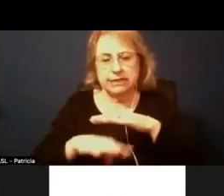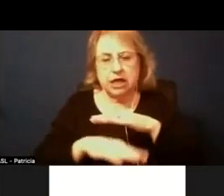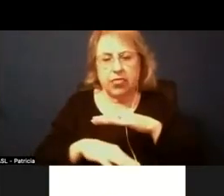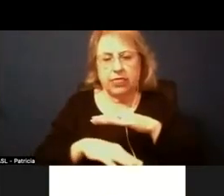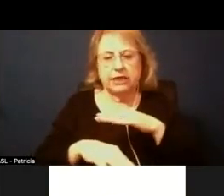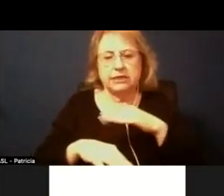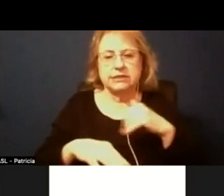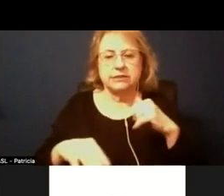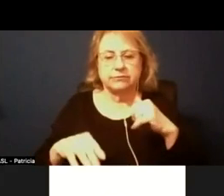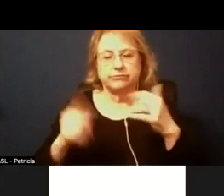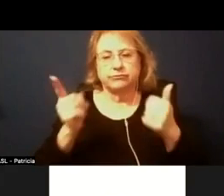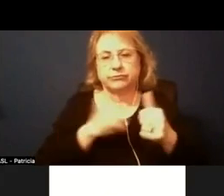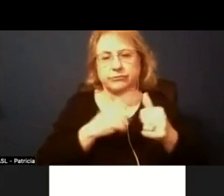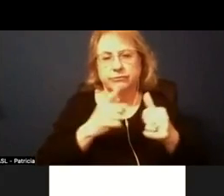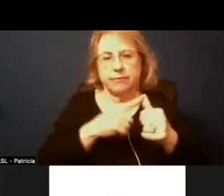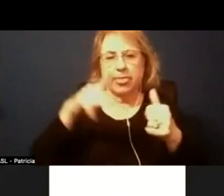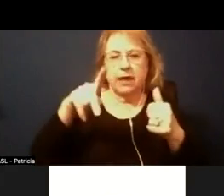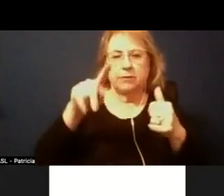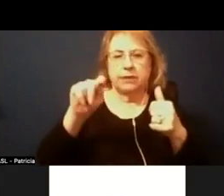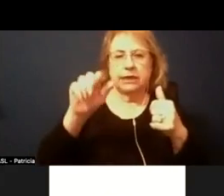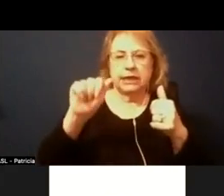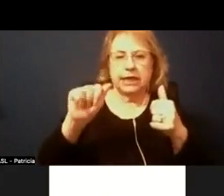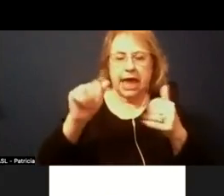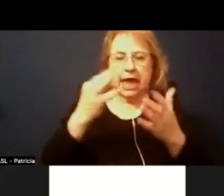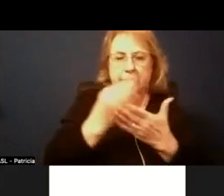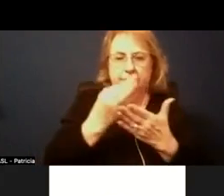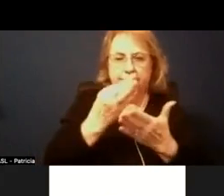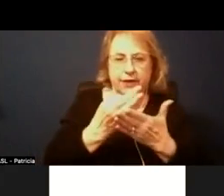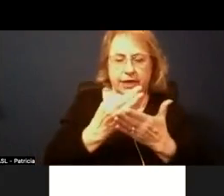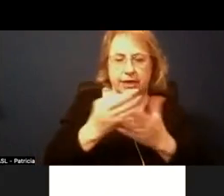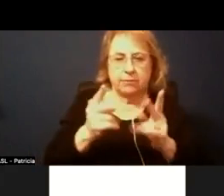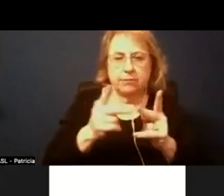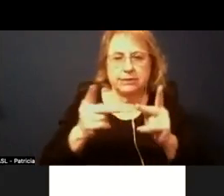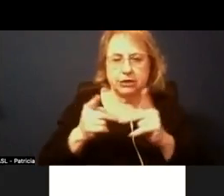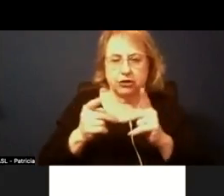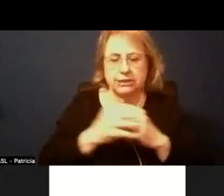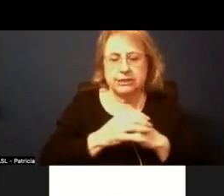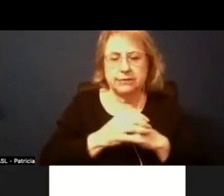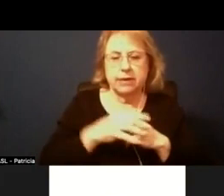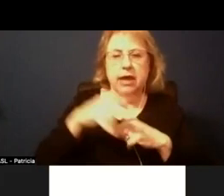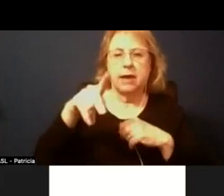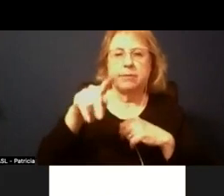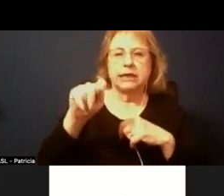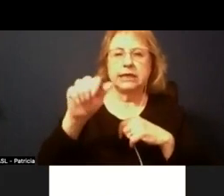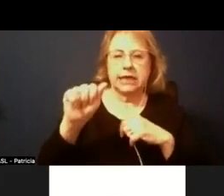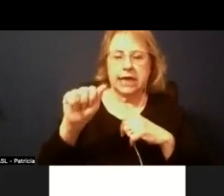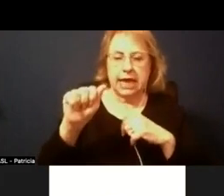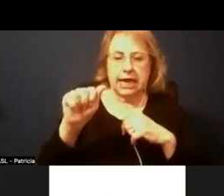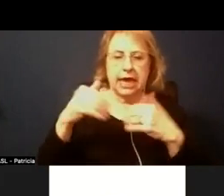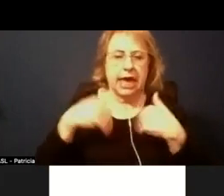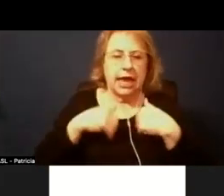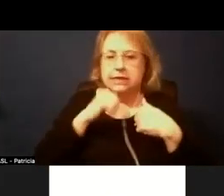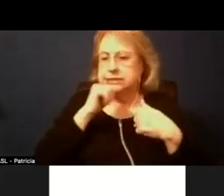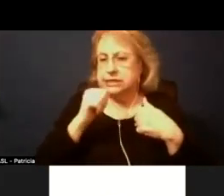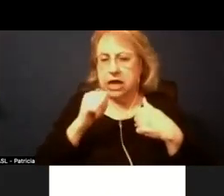one is the pta funded positions um at this time um the pta um has not made